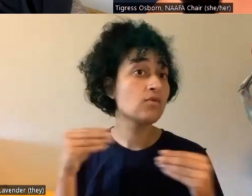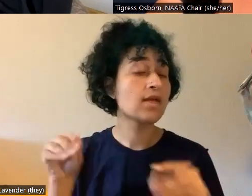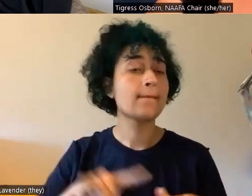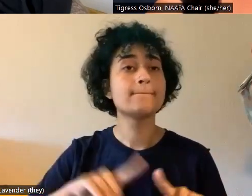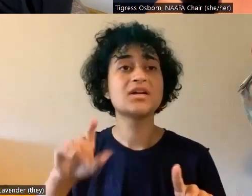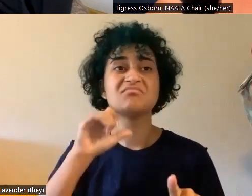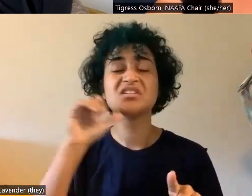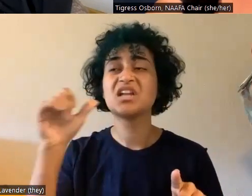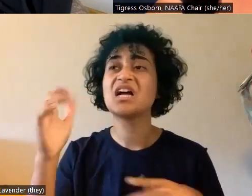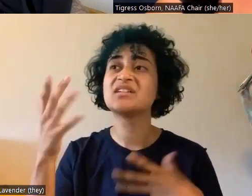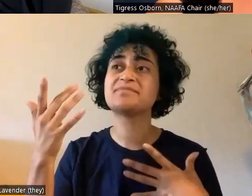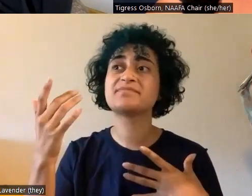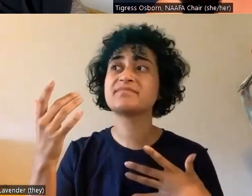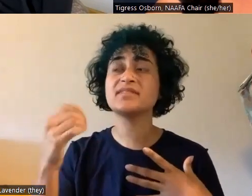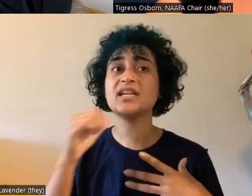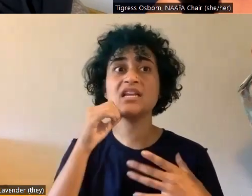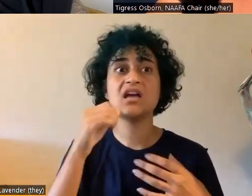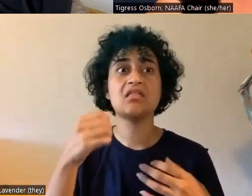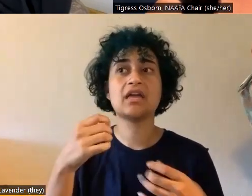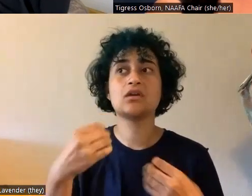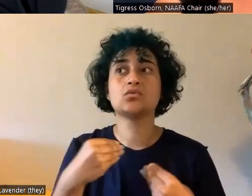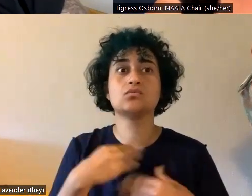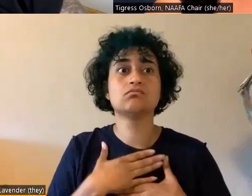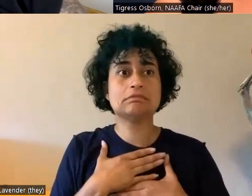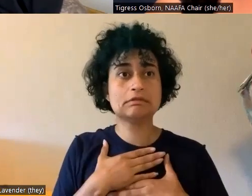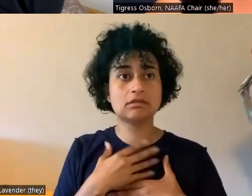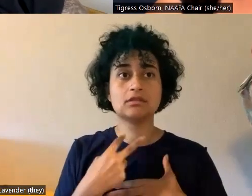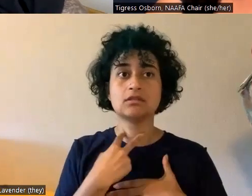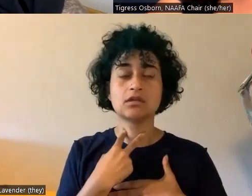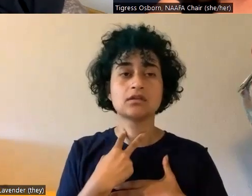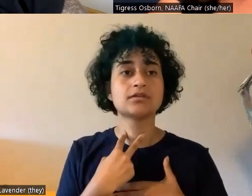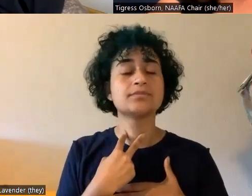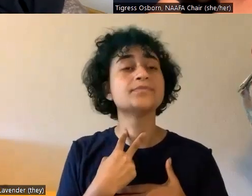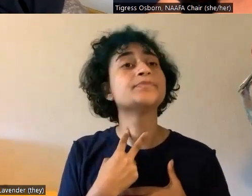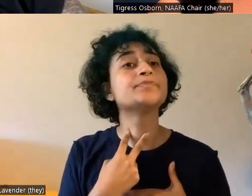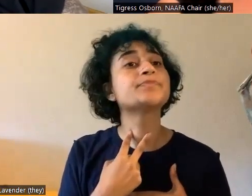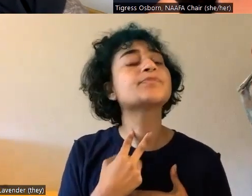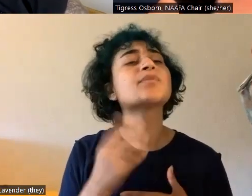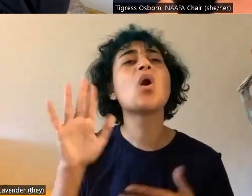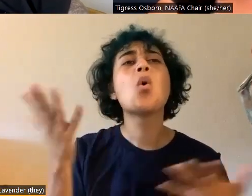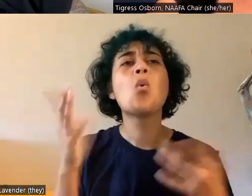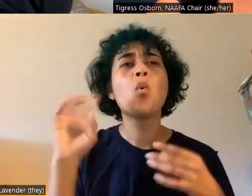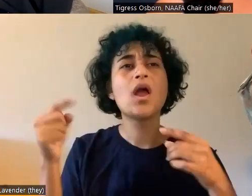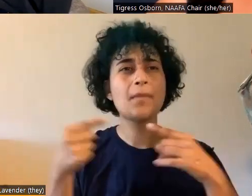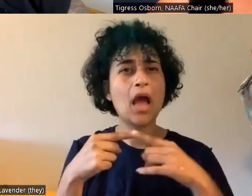aggressively compressive. What about products for itchy stretch marks?